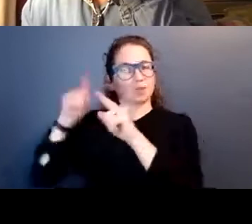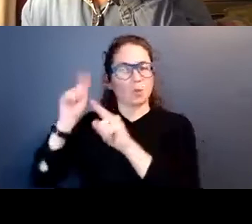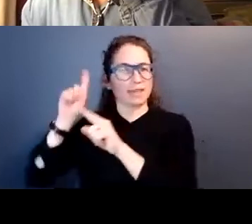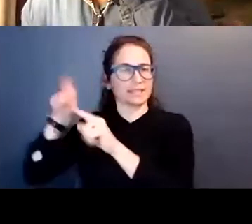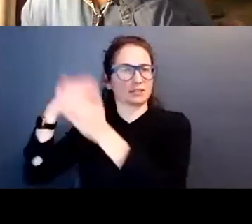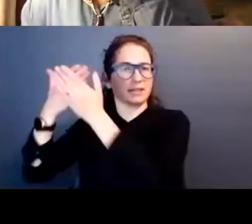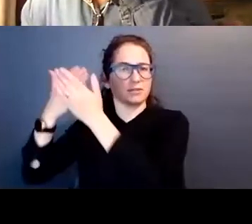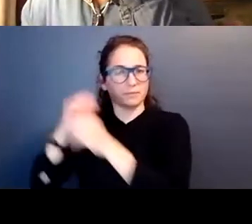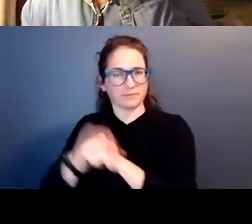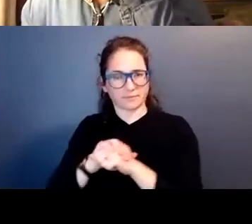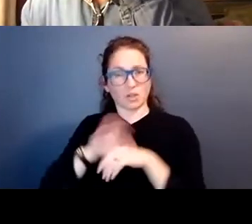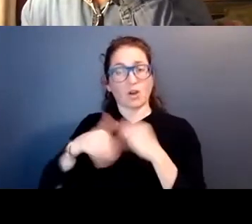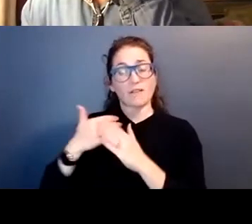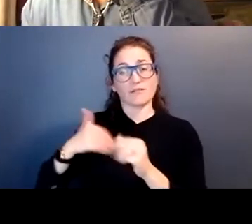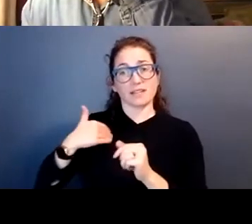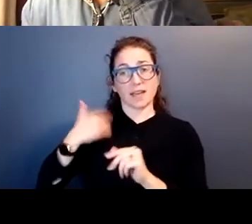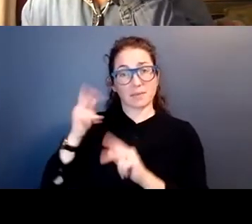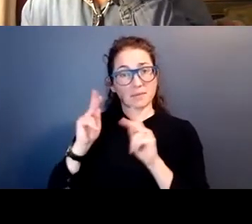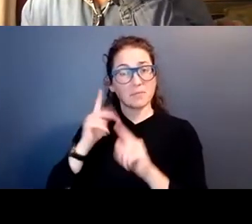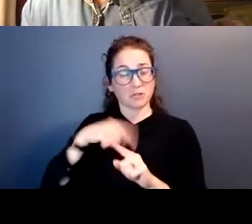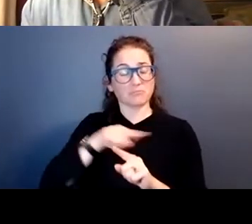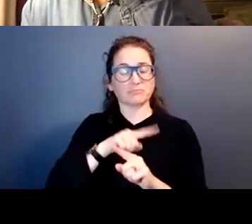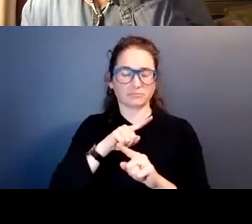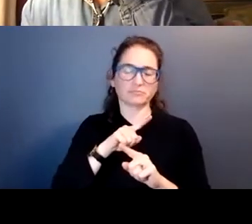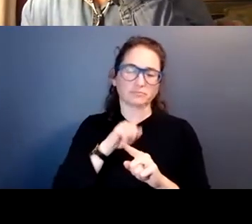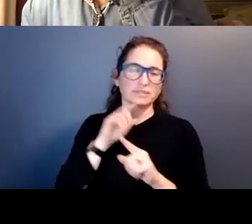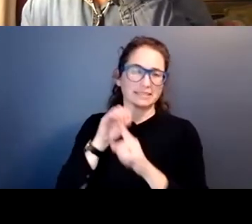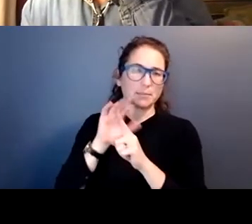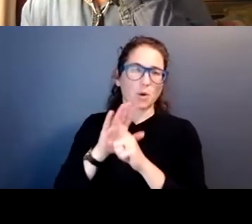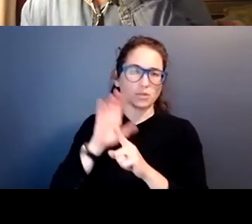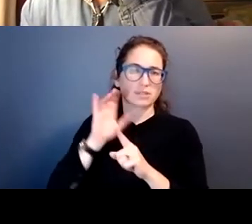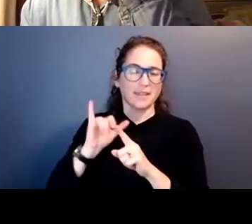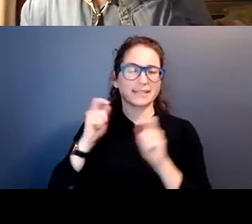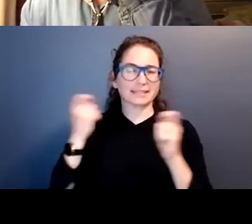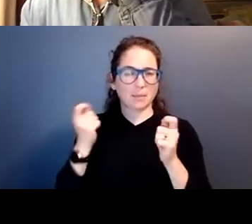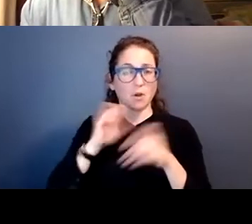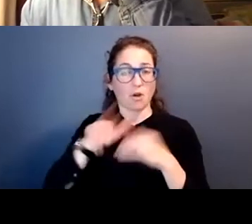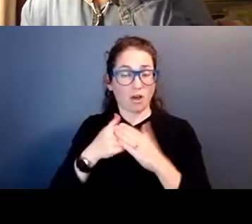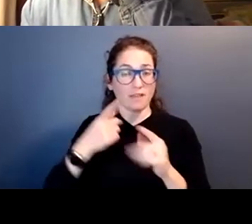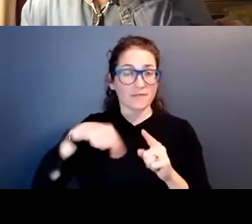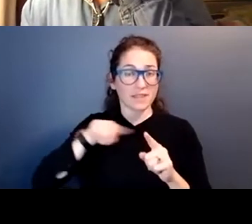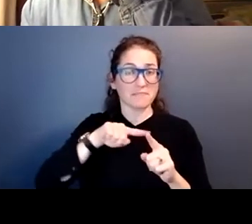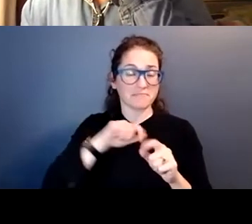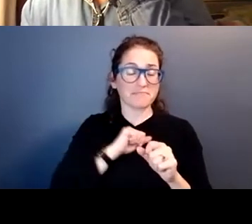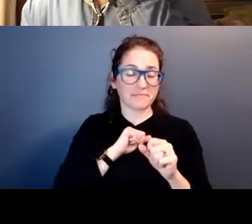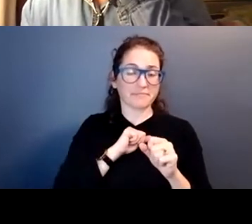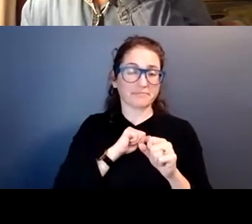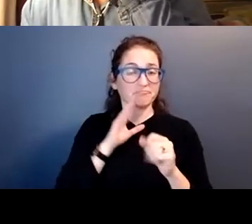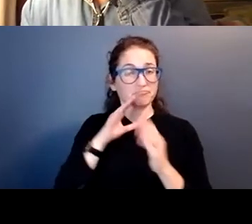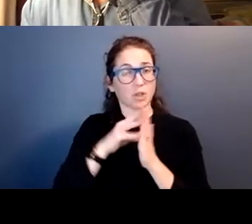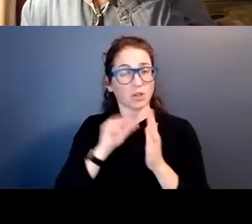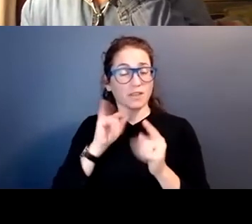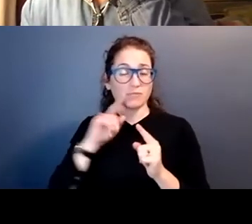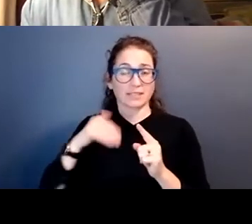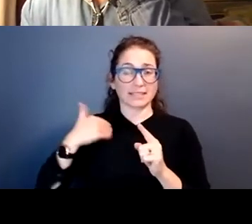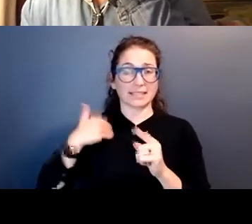So all of our young people are exposed to that. And all of them, um, learn that at a